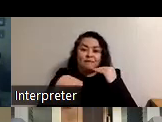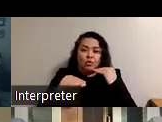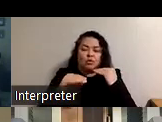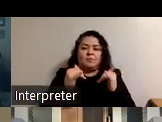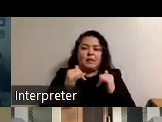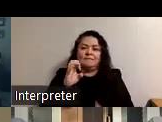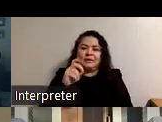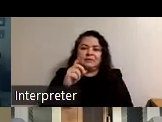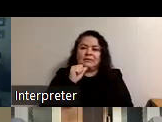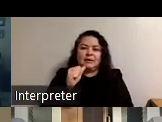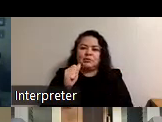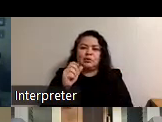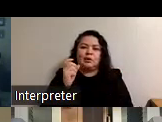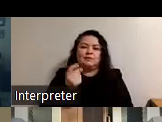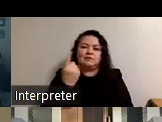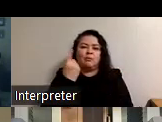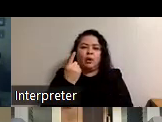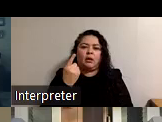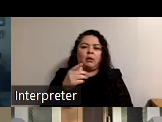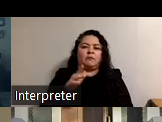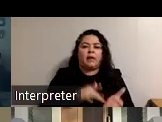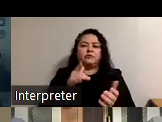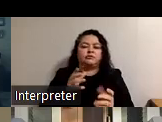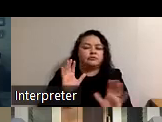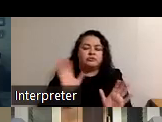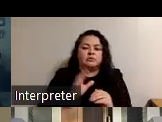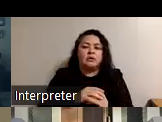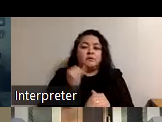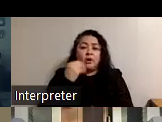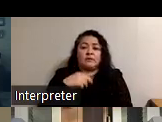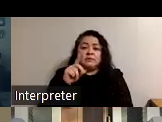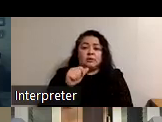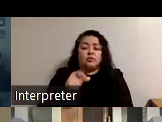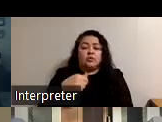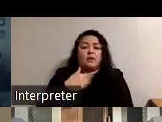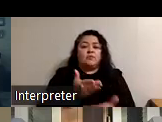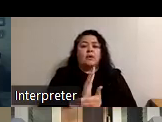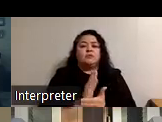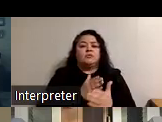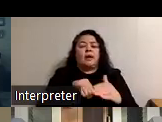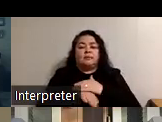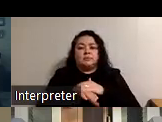anyone a leg up but regardless if you have a disability you have a right to access accommodations